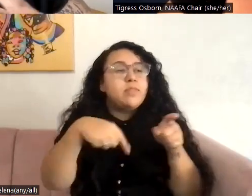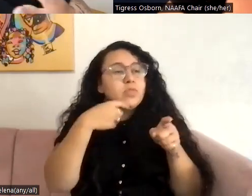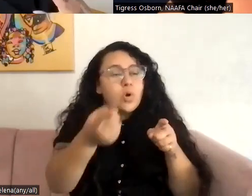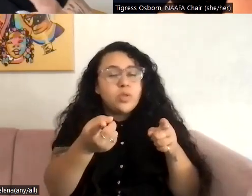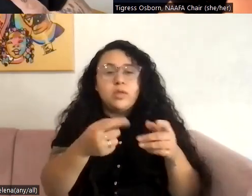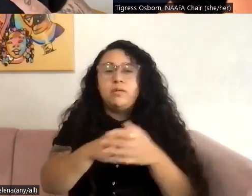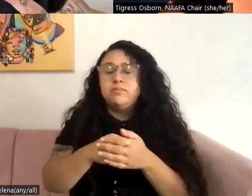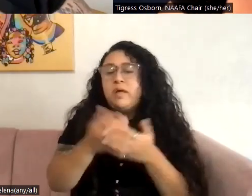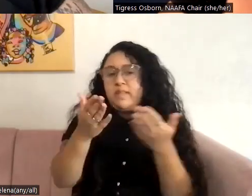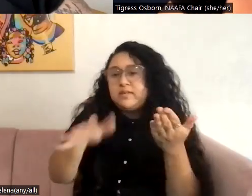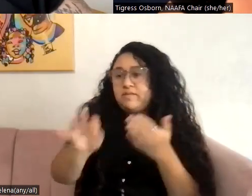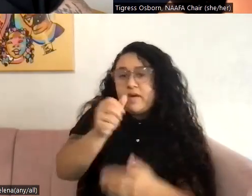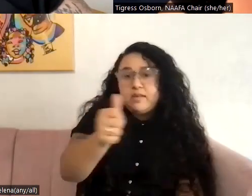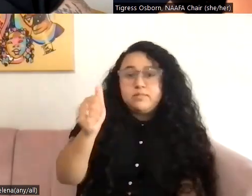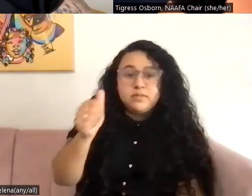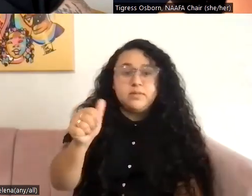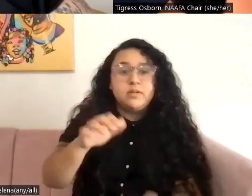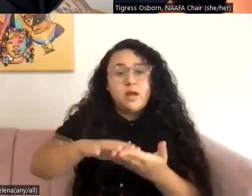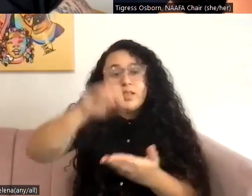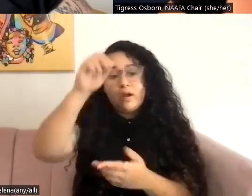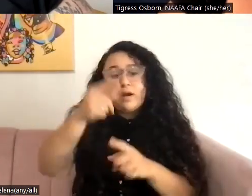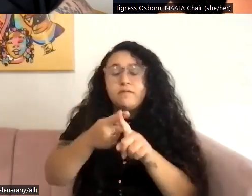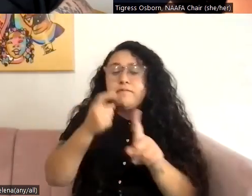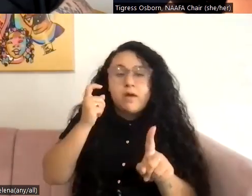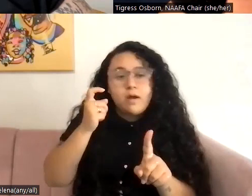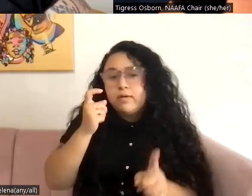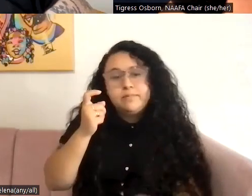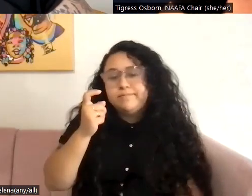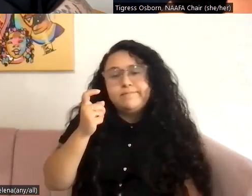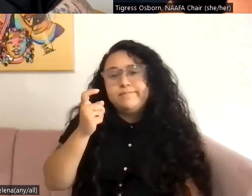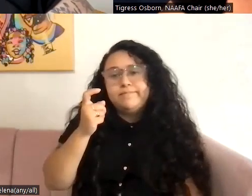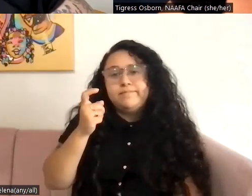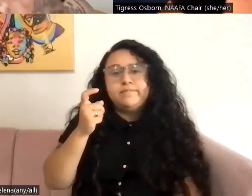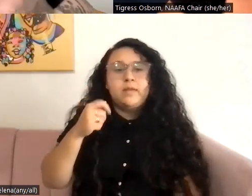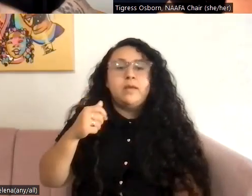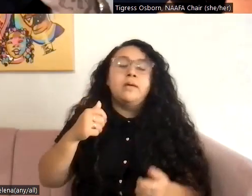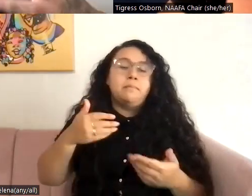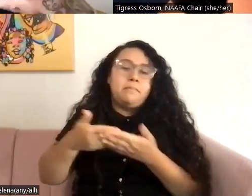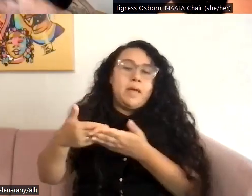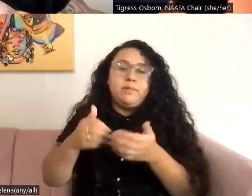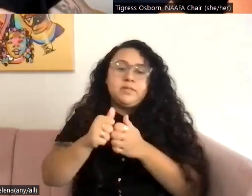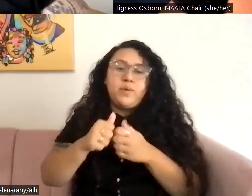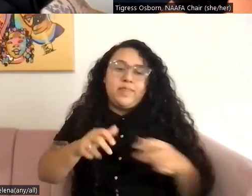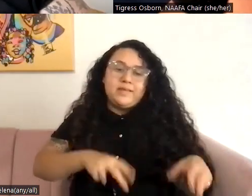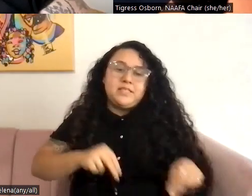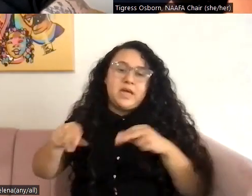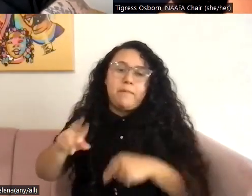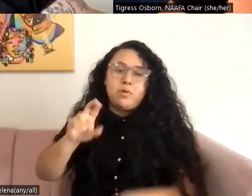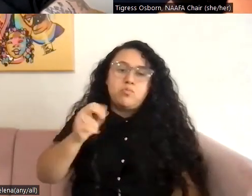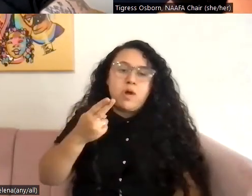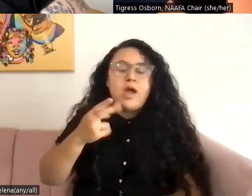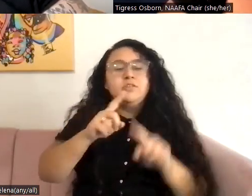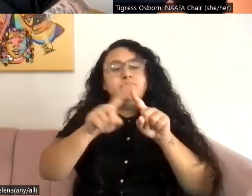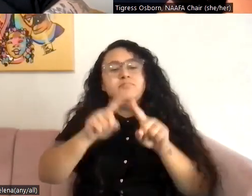own, that they learned from, you know, having babies with diaper rashes, all of these different ways